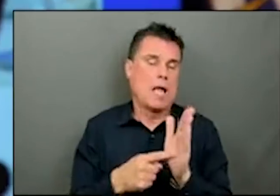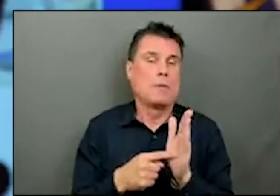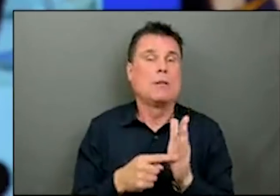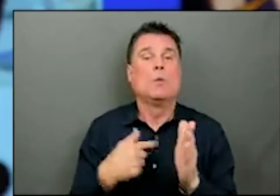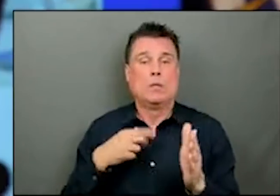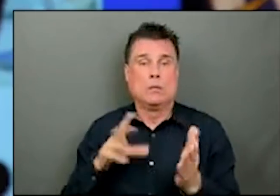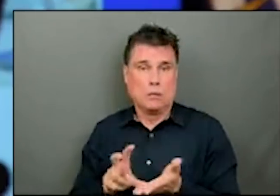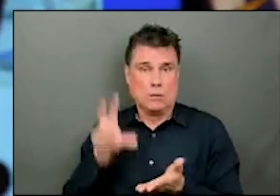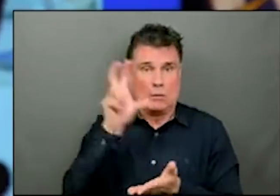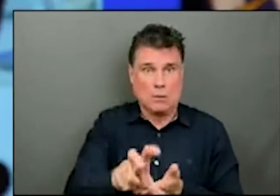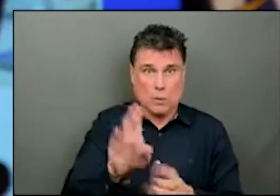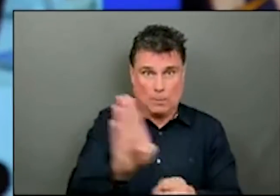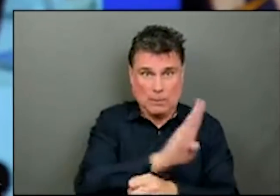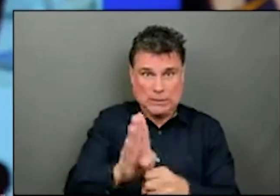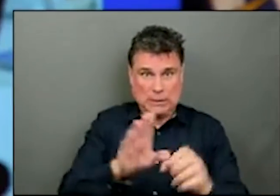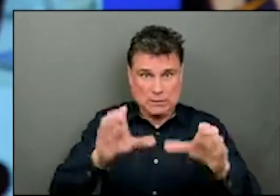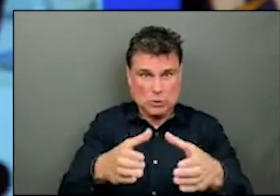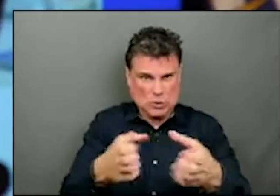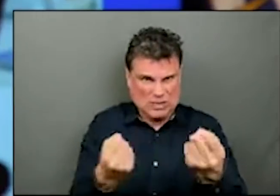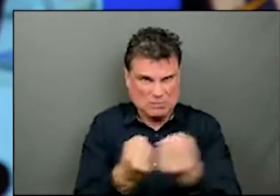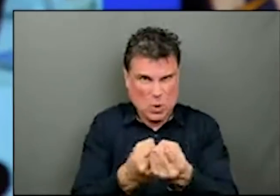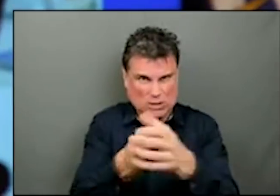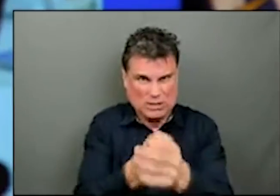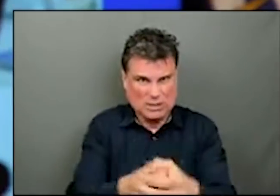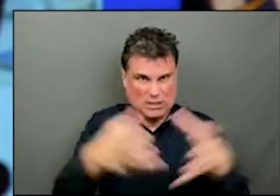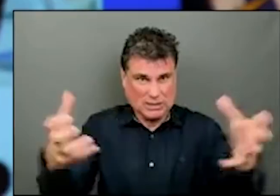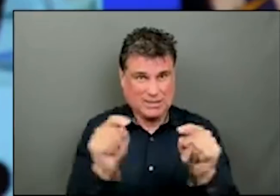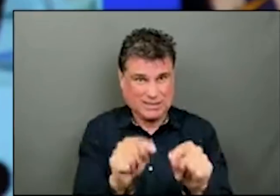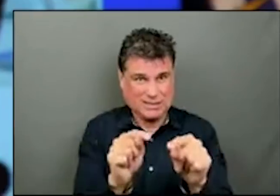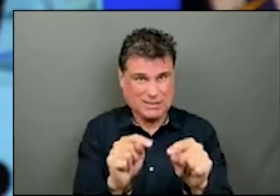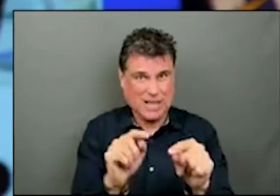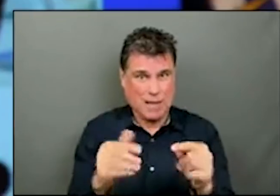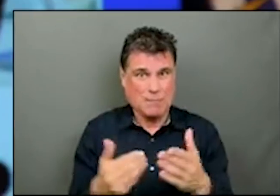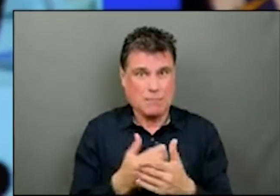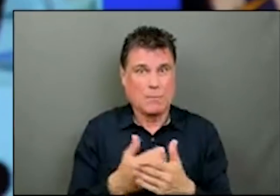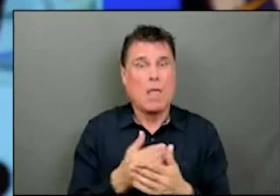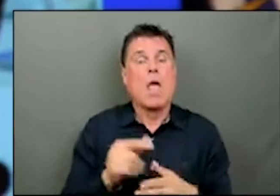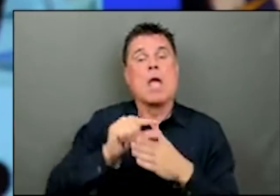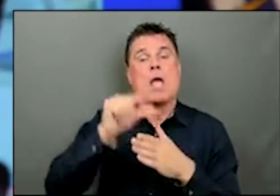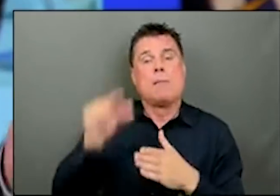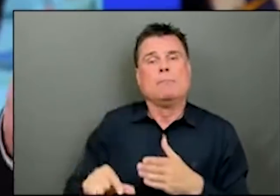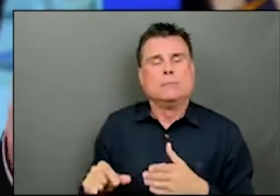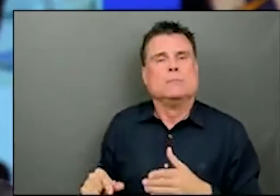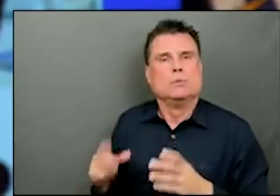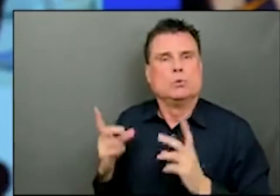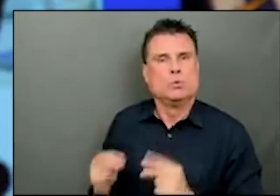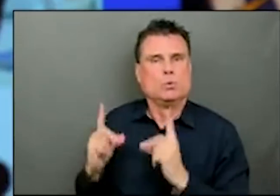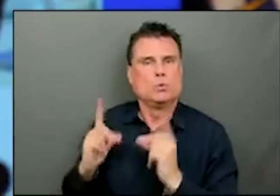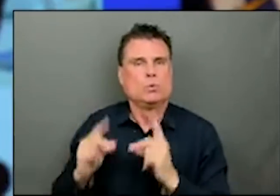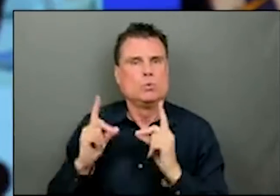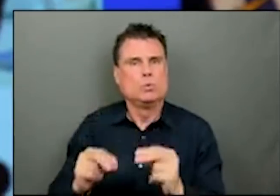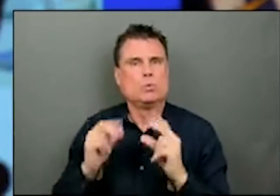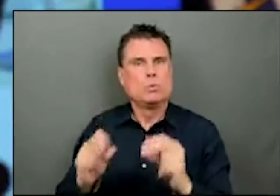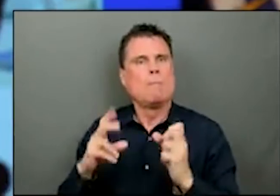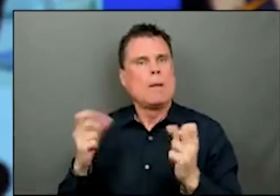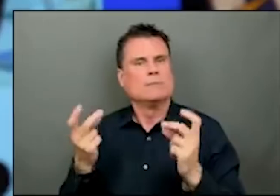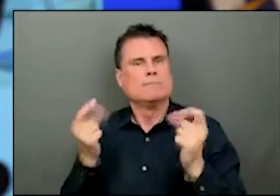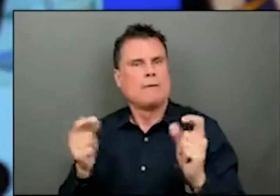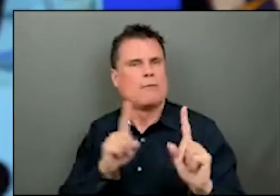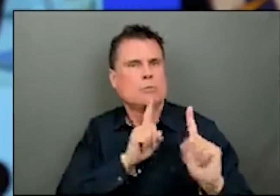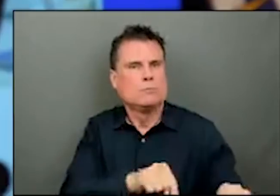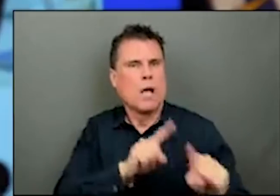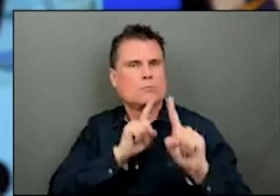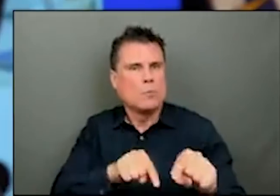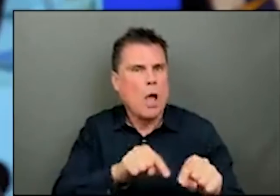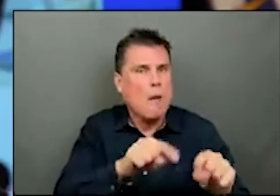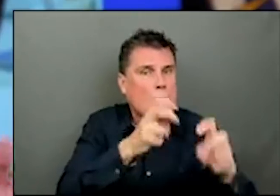in lightning speed is not what government is built to do. It's traditionally characterized, I know I'm not looking to Greg to